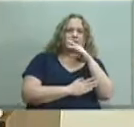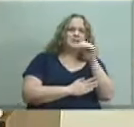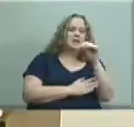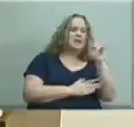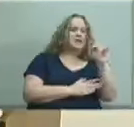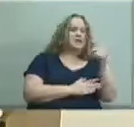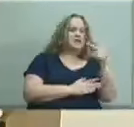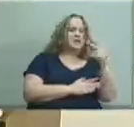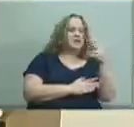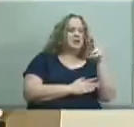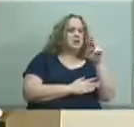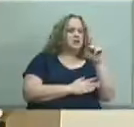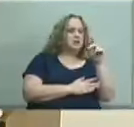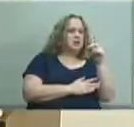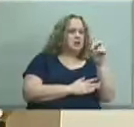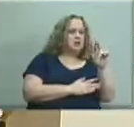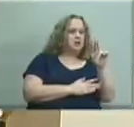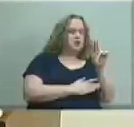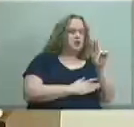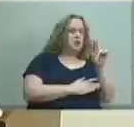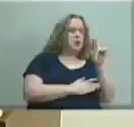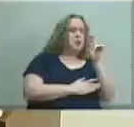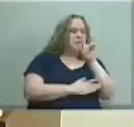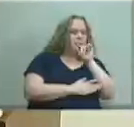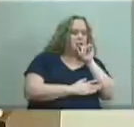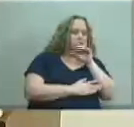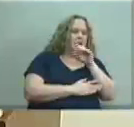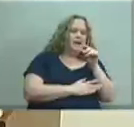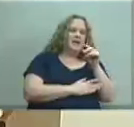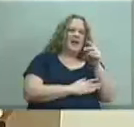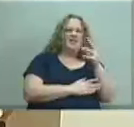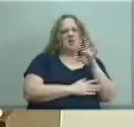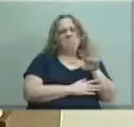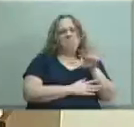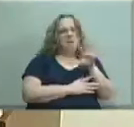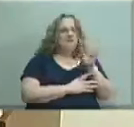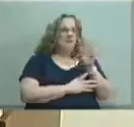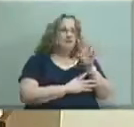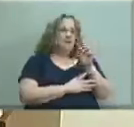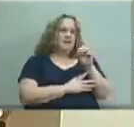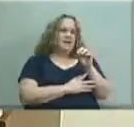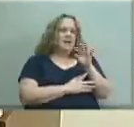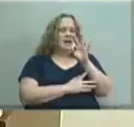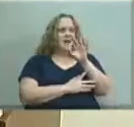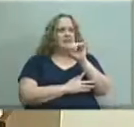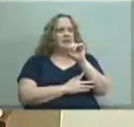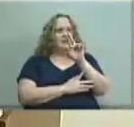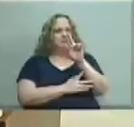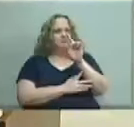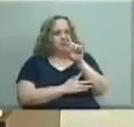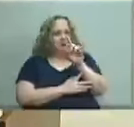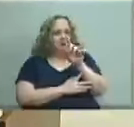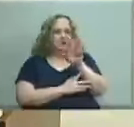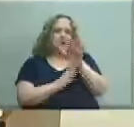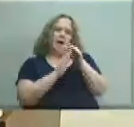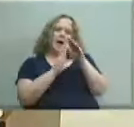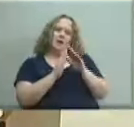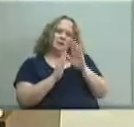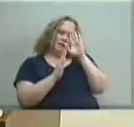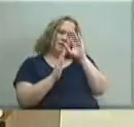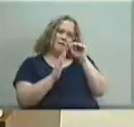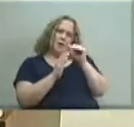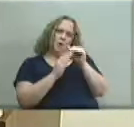high school kids and um he asked me to talk the the fox house is focused on innovation as a kind of a